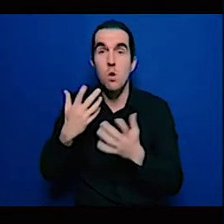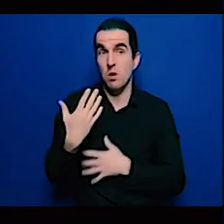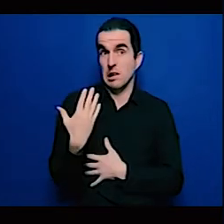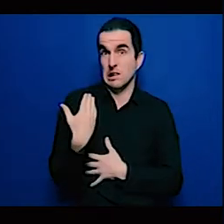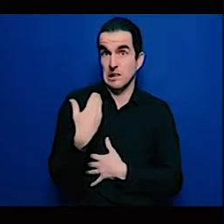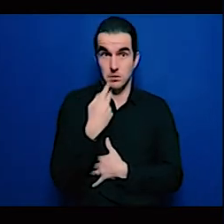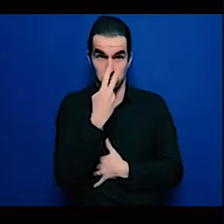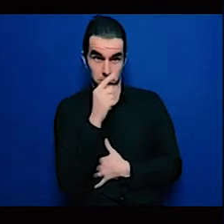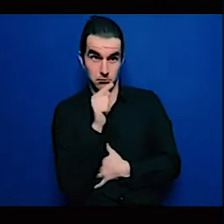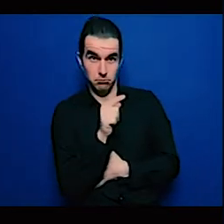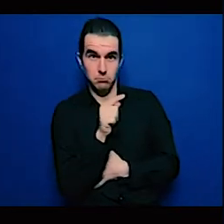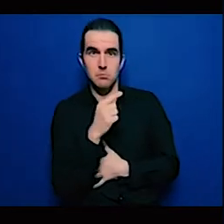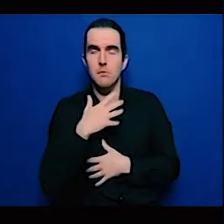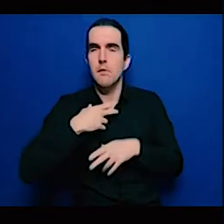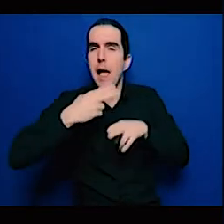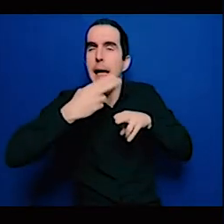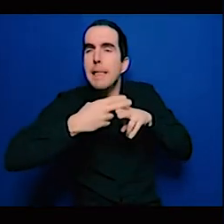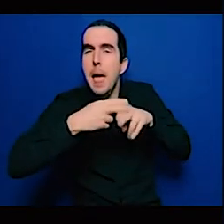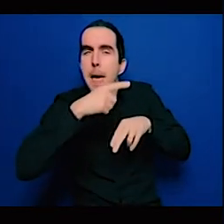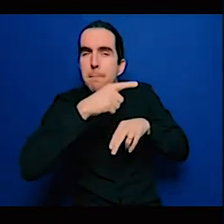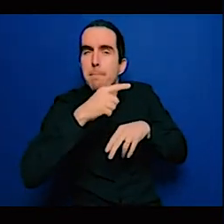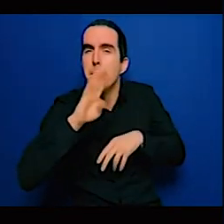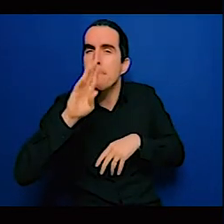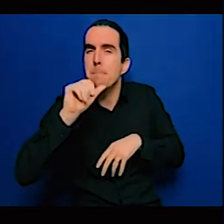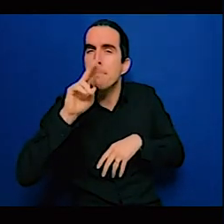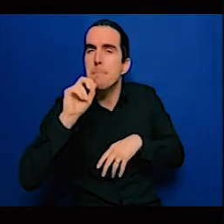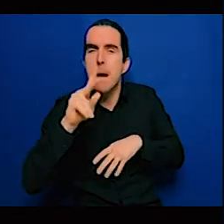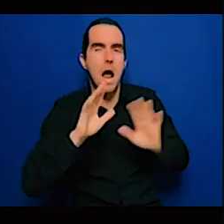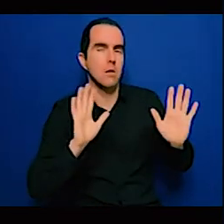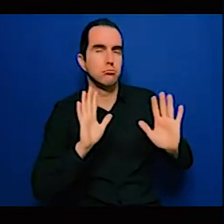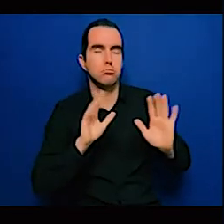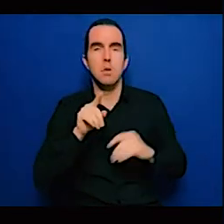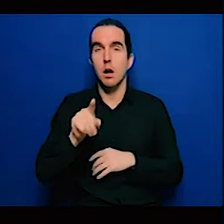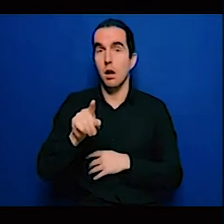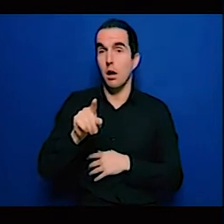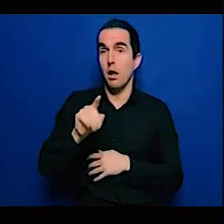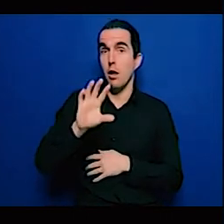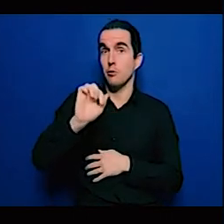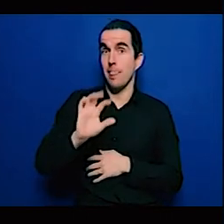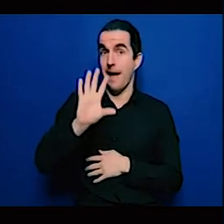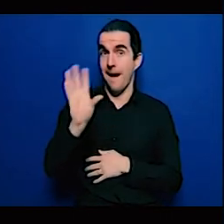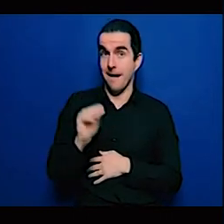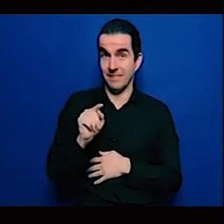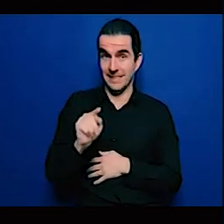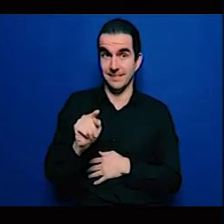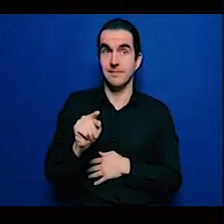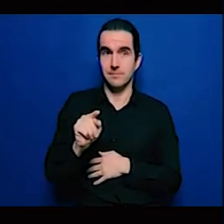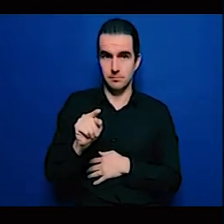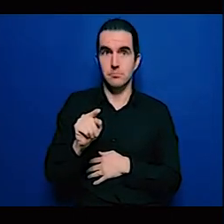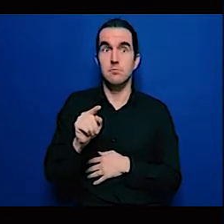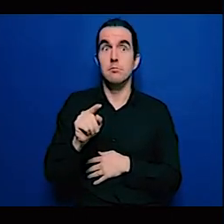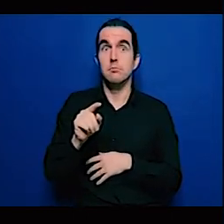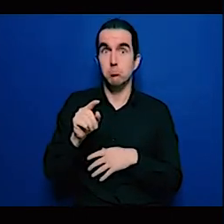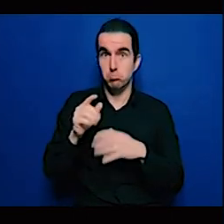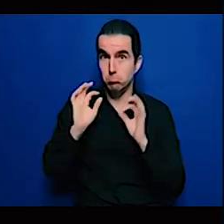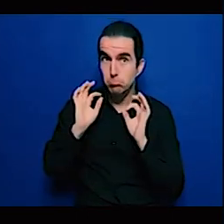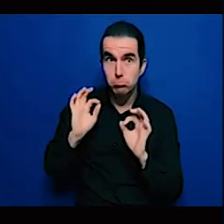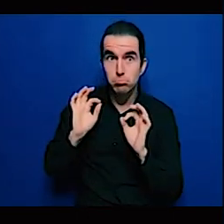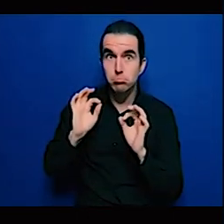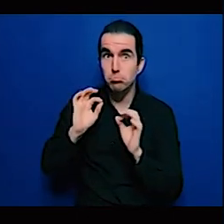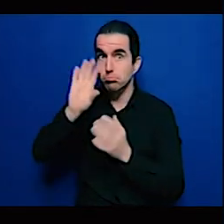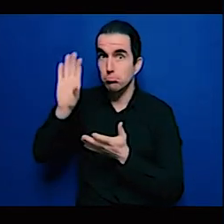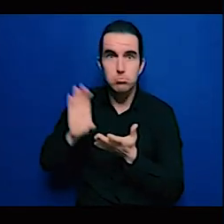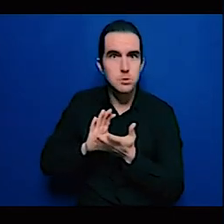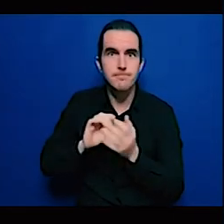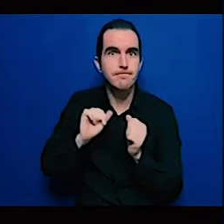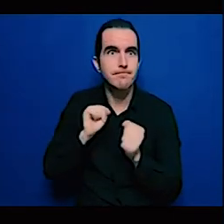able to absorb this money? It's just because they are not able to report on this money. So, people are